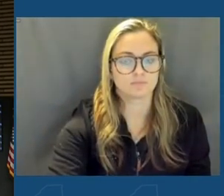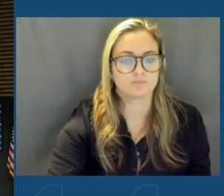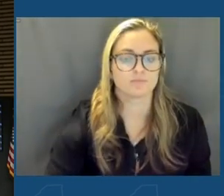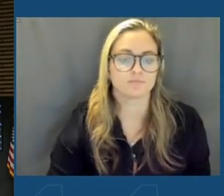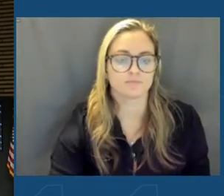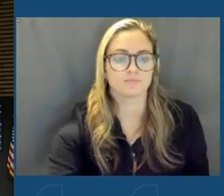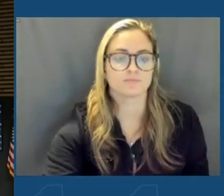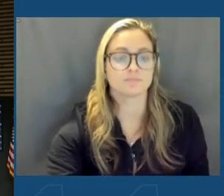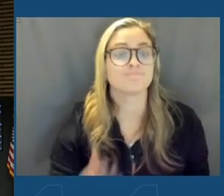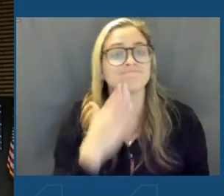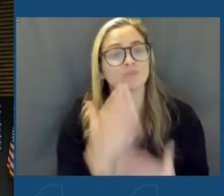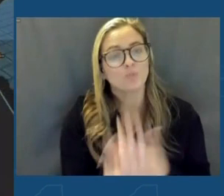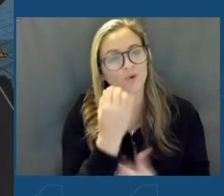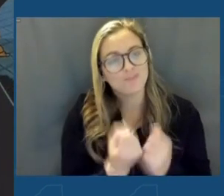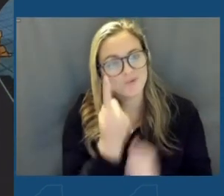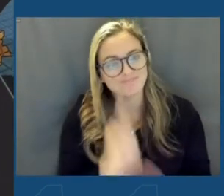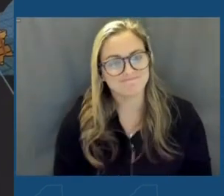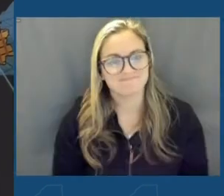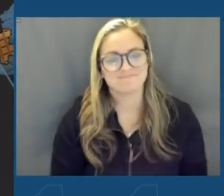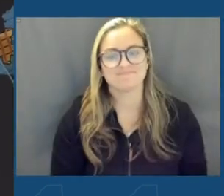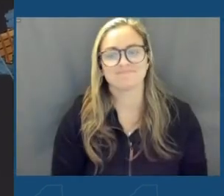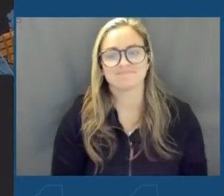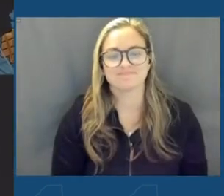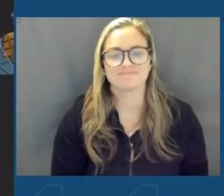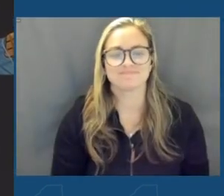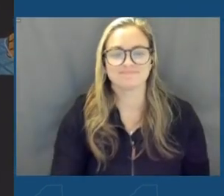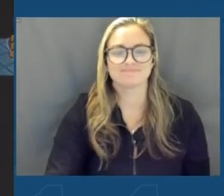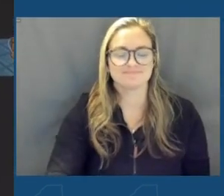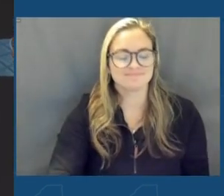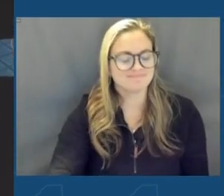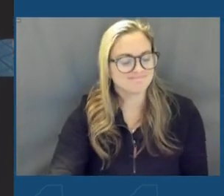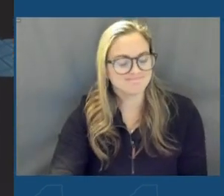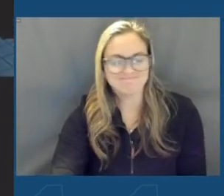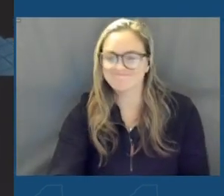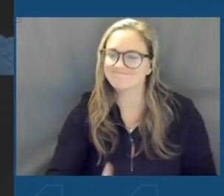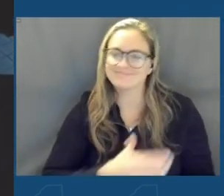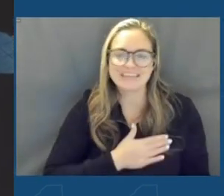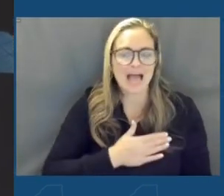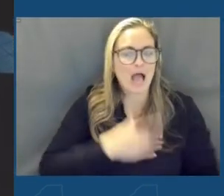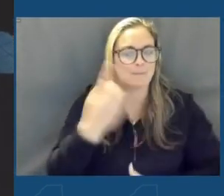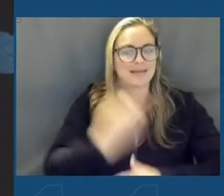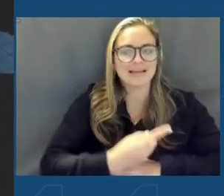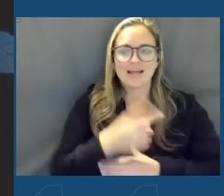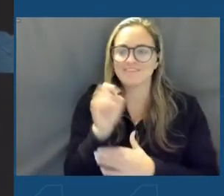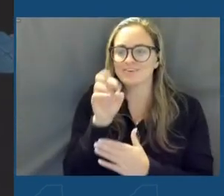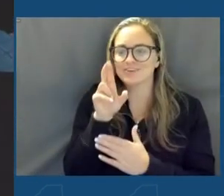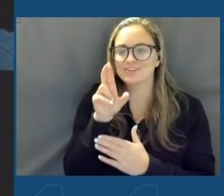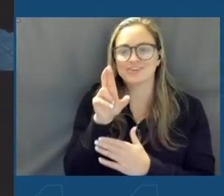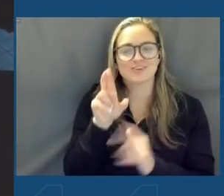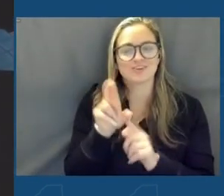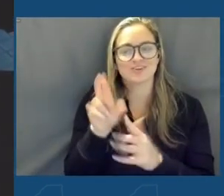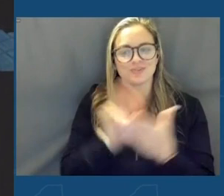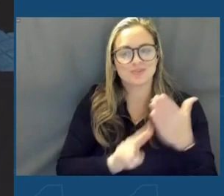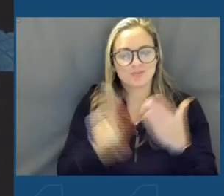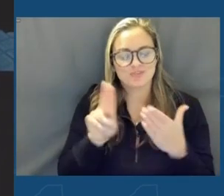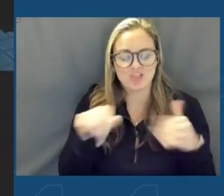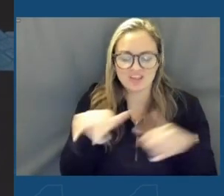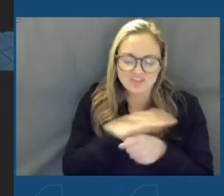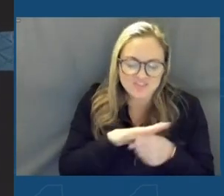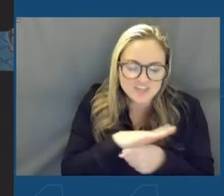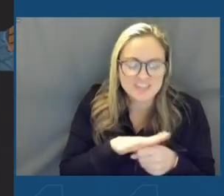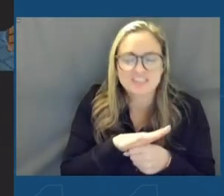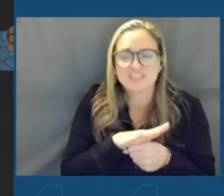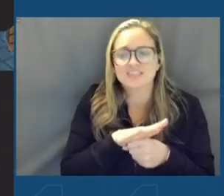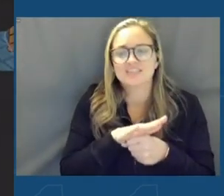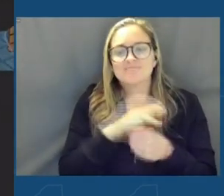Good morning, everybody. This is such a happy day for Syracuse University, for this region, for the state of New York,